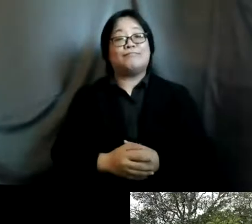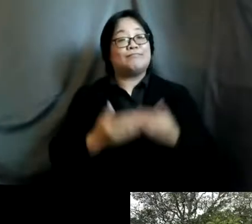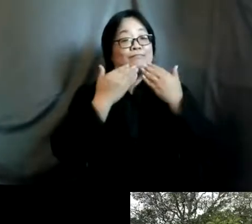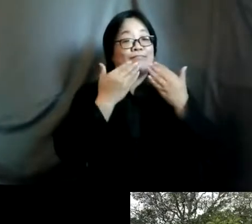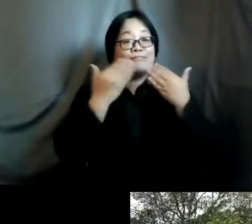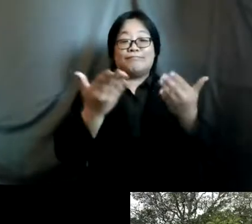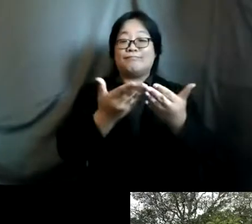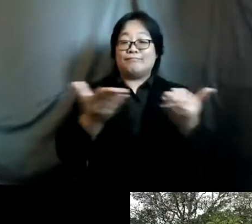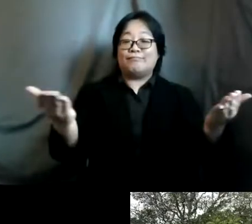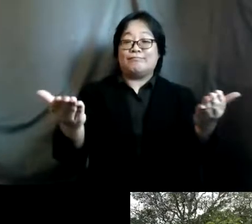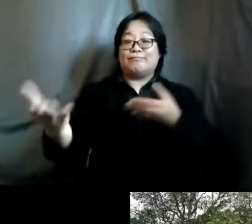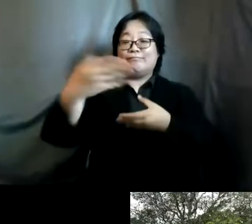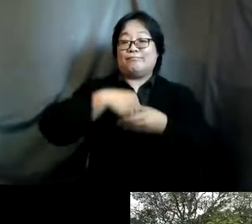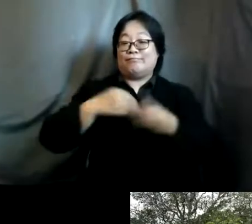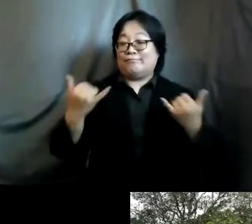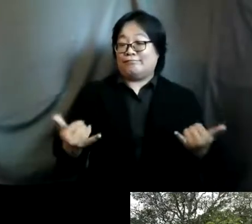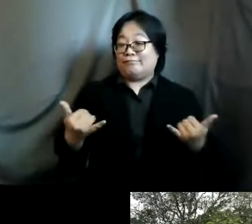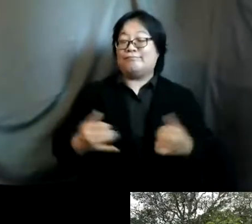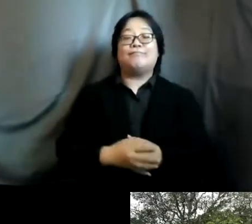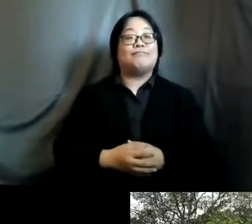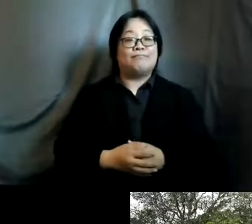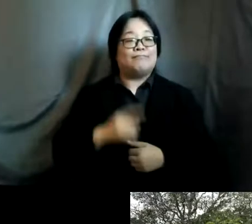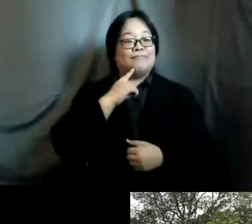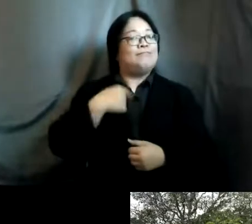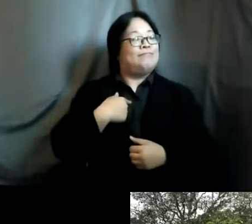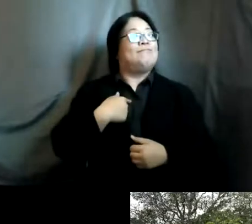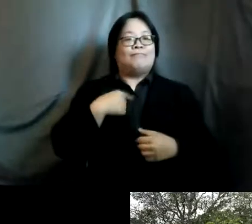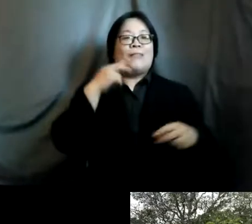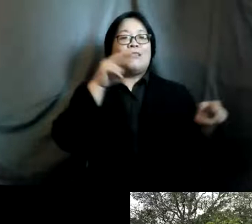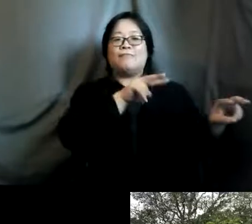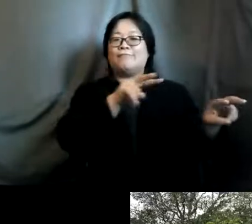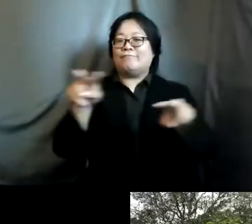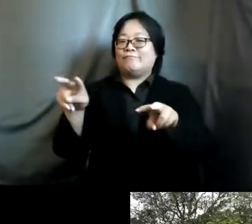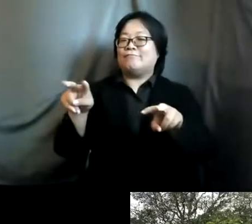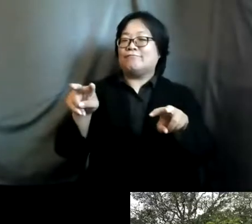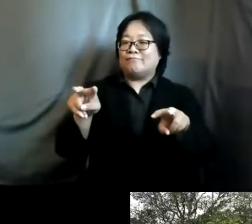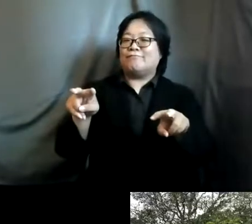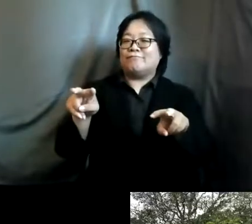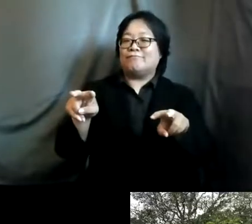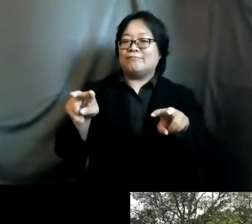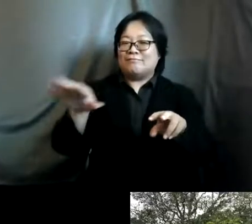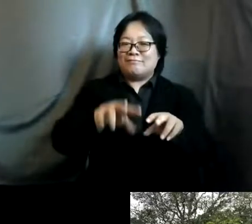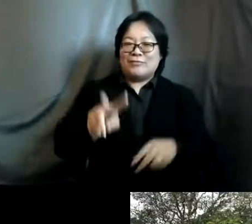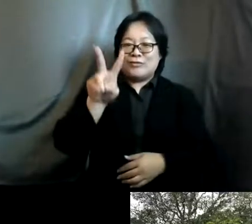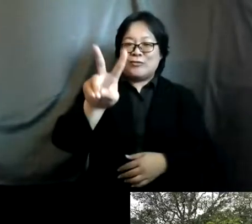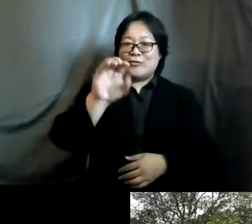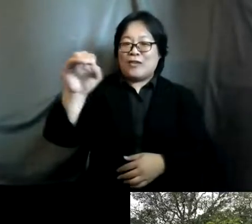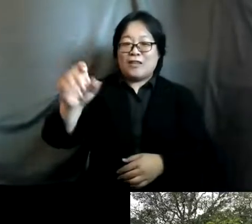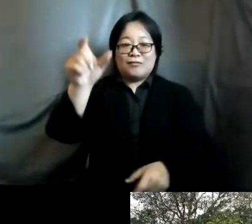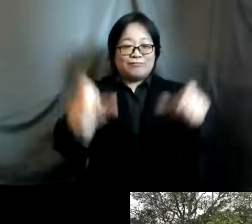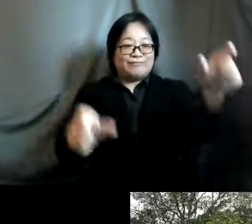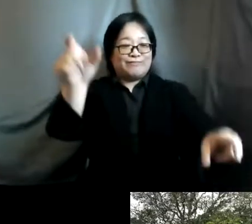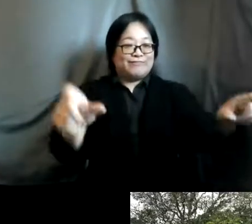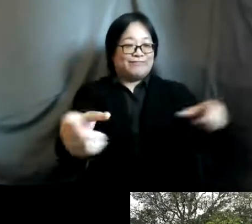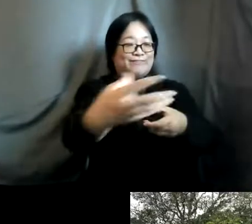has joined us today uh it's so encouraging to see almost uh 200 people who have joined us and i